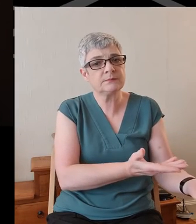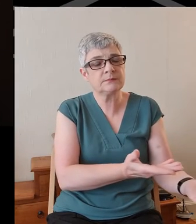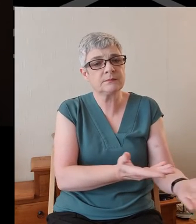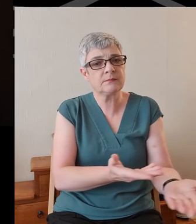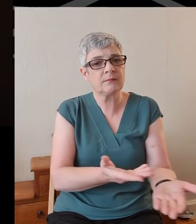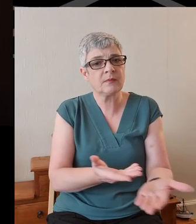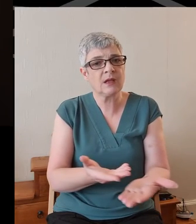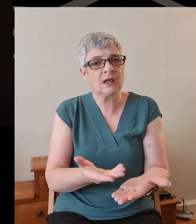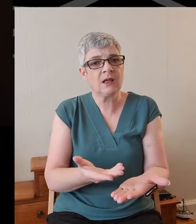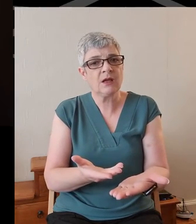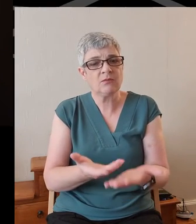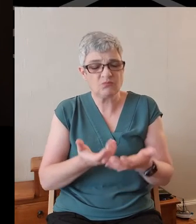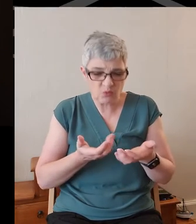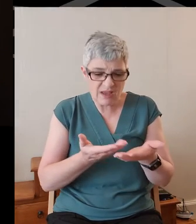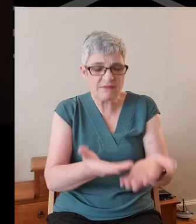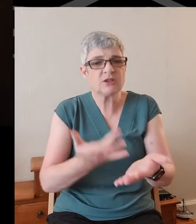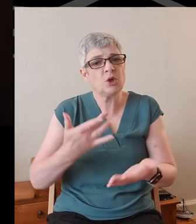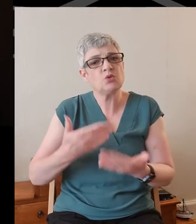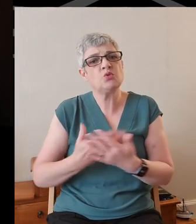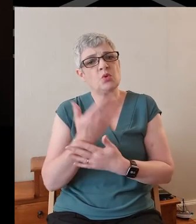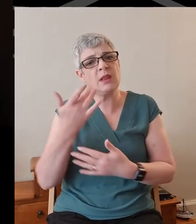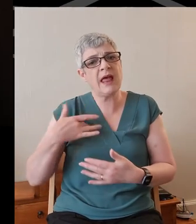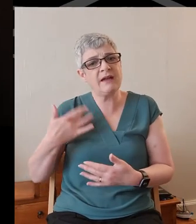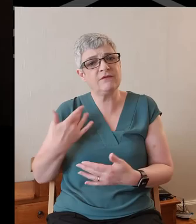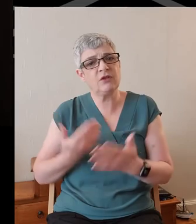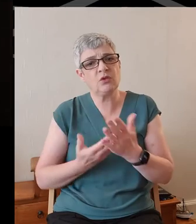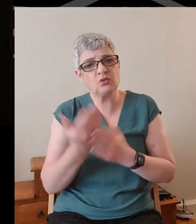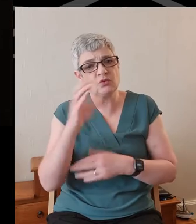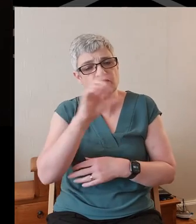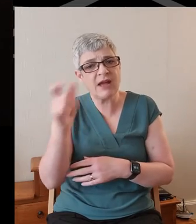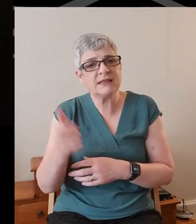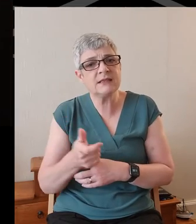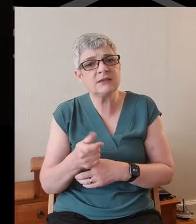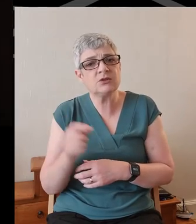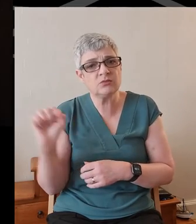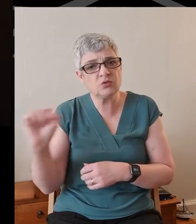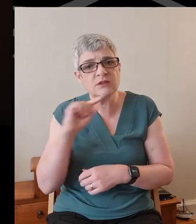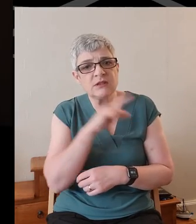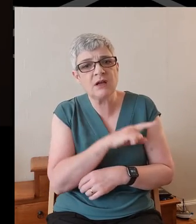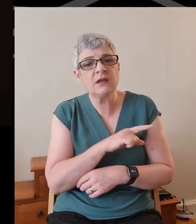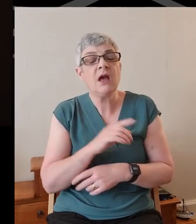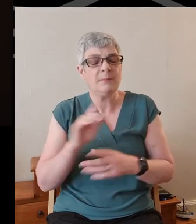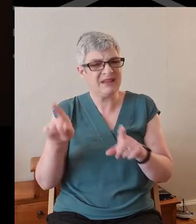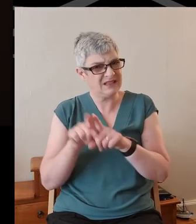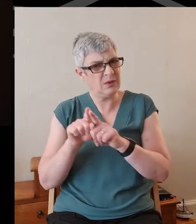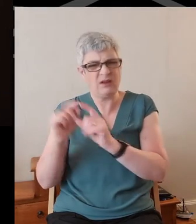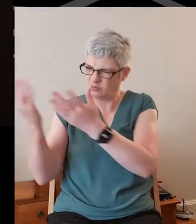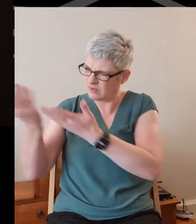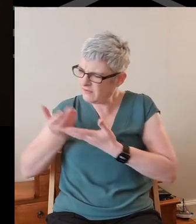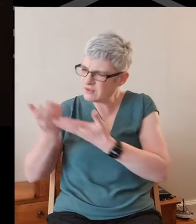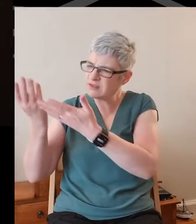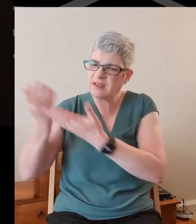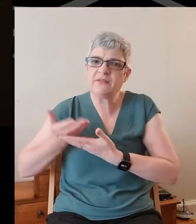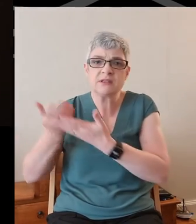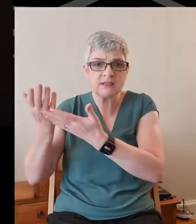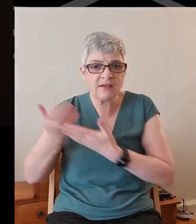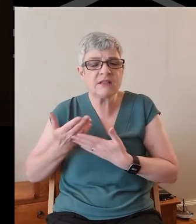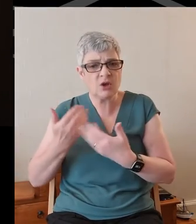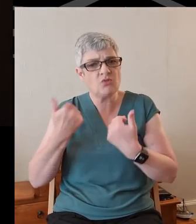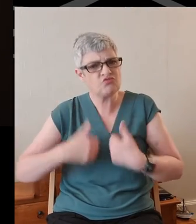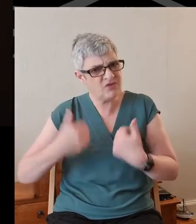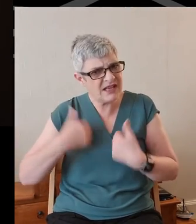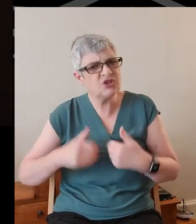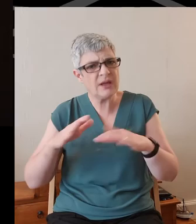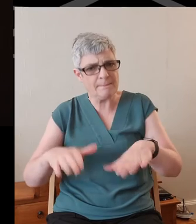You gave us a new life in and through your Son, Christ, and also you've given us so many gifts that enrich and bless us